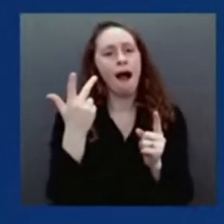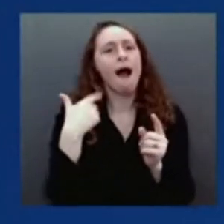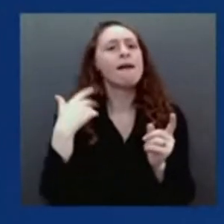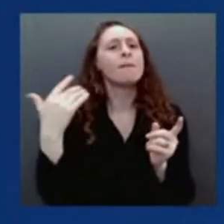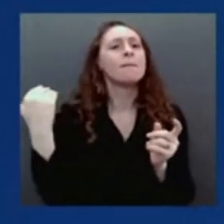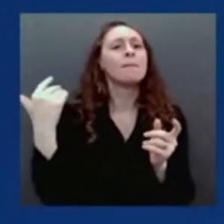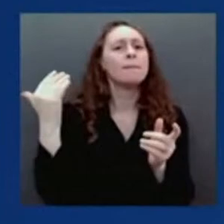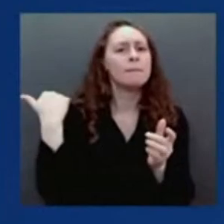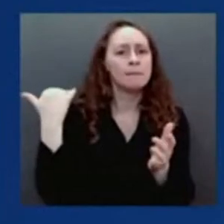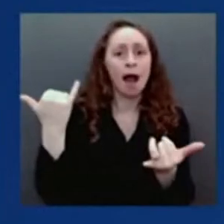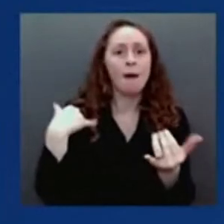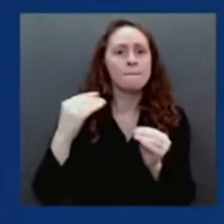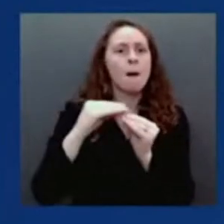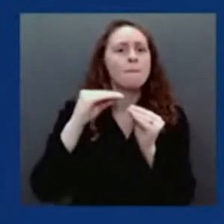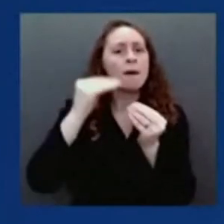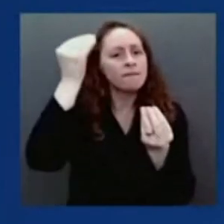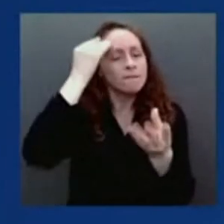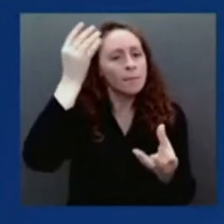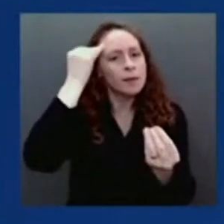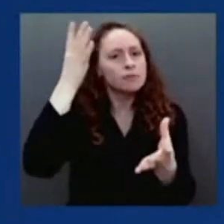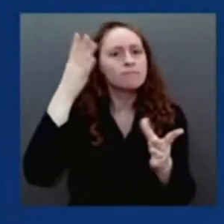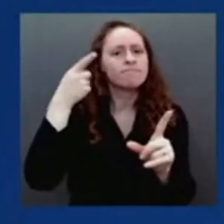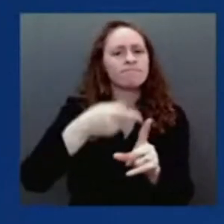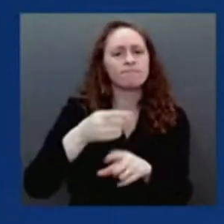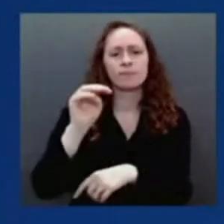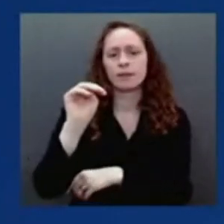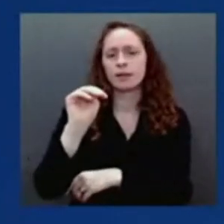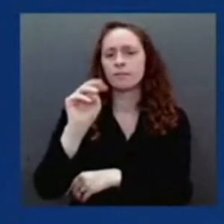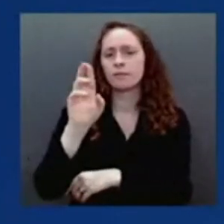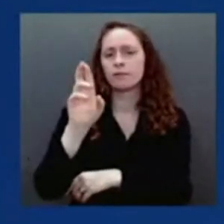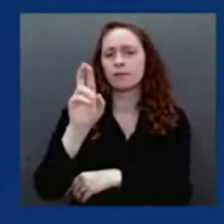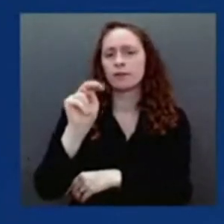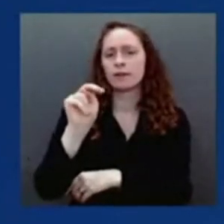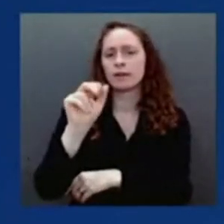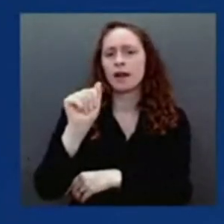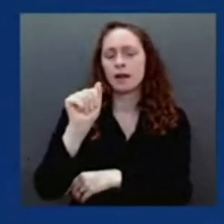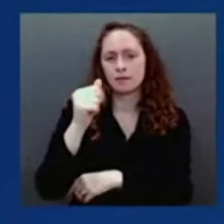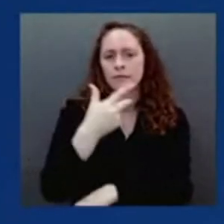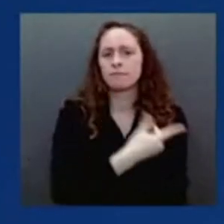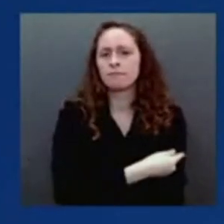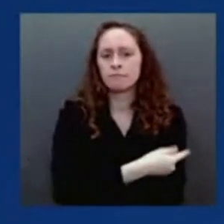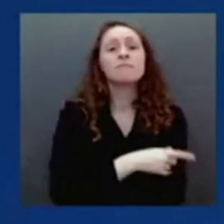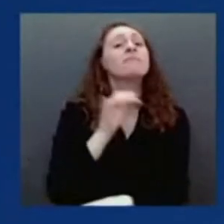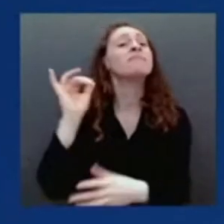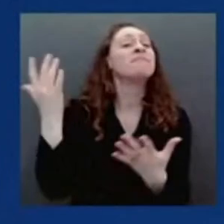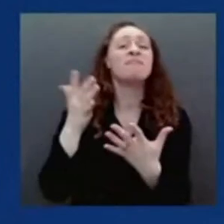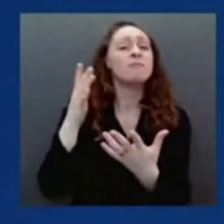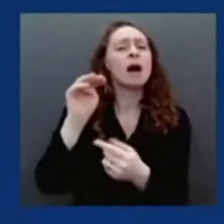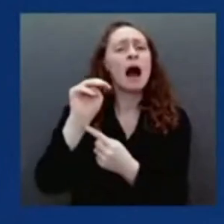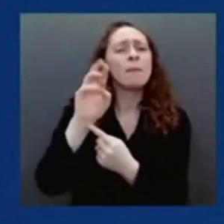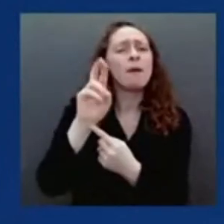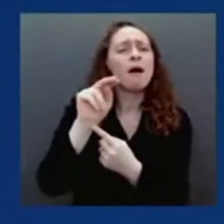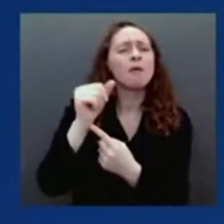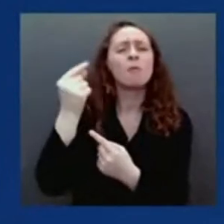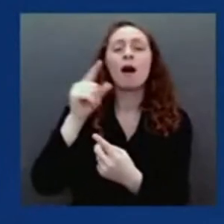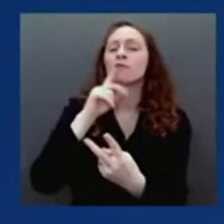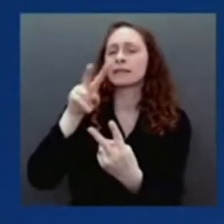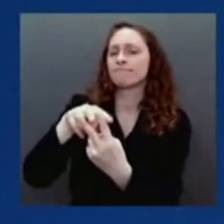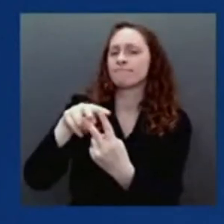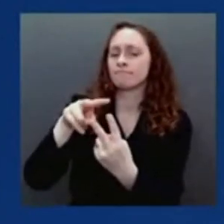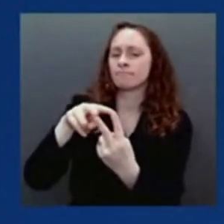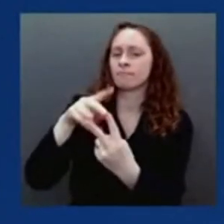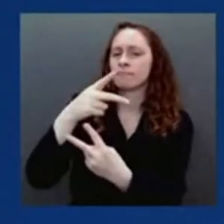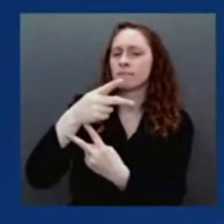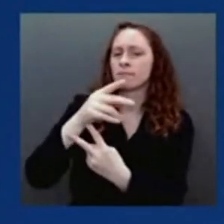Pfizer or the Moderna, than we do on J&J. But there's no reason to believe, given the parallel protection that we have